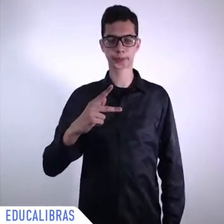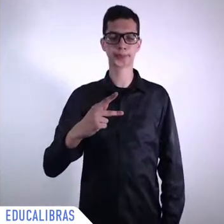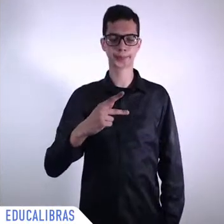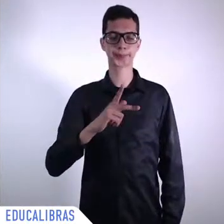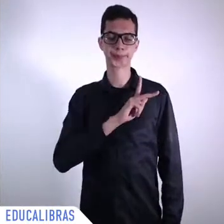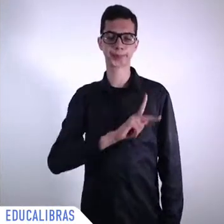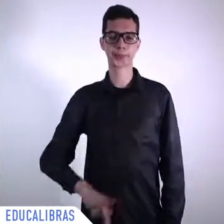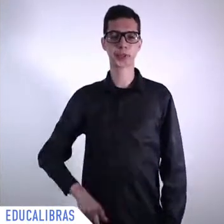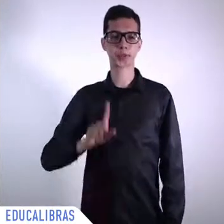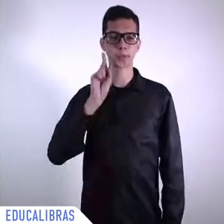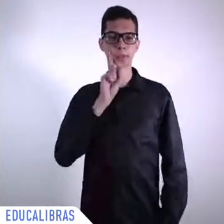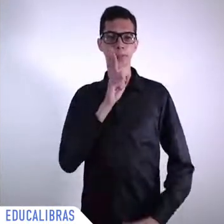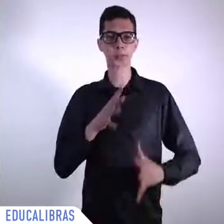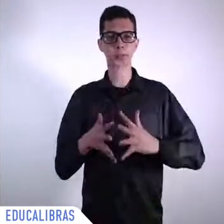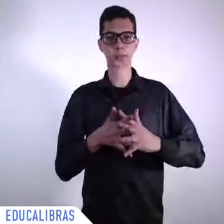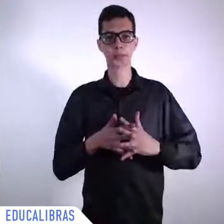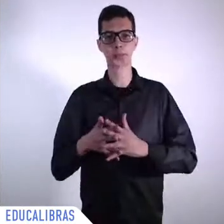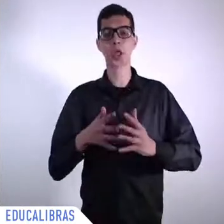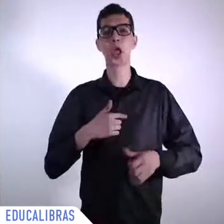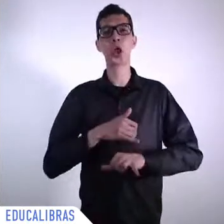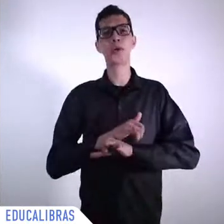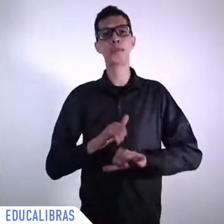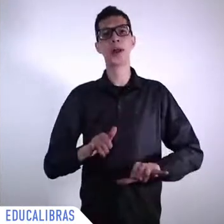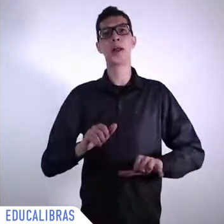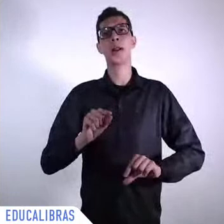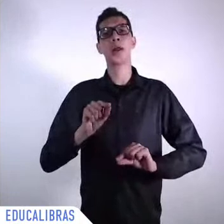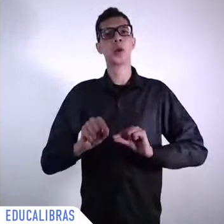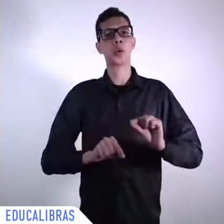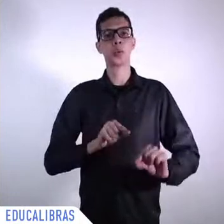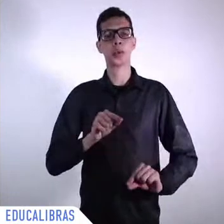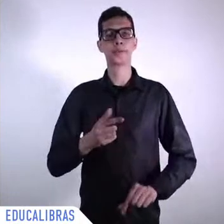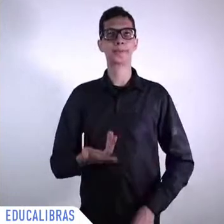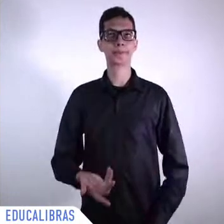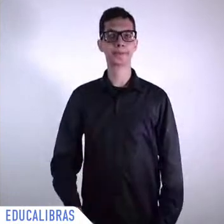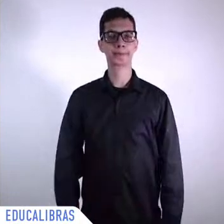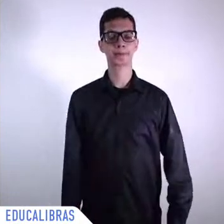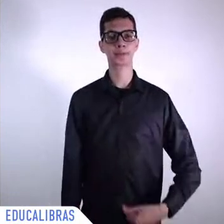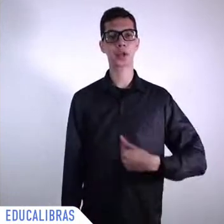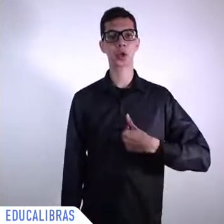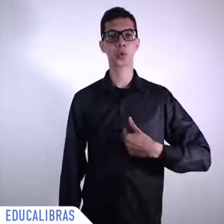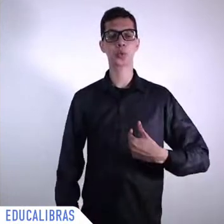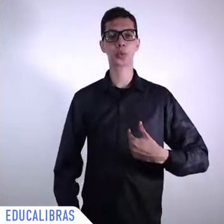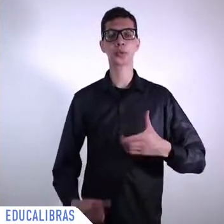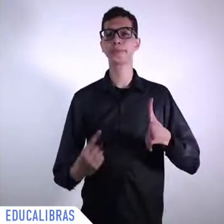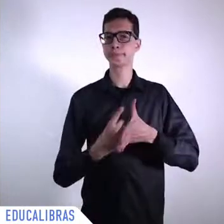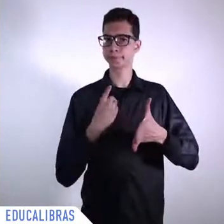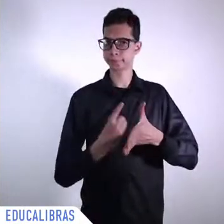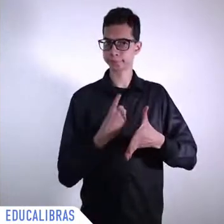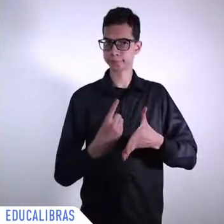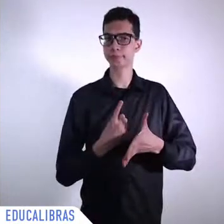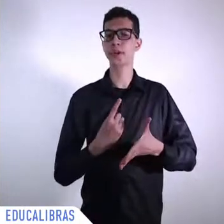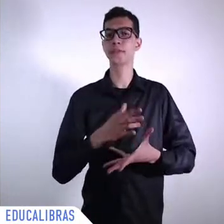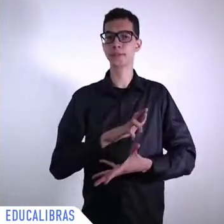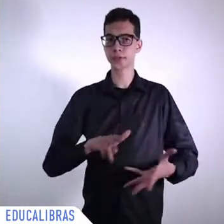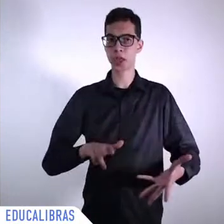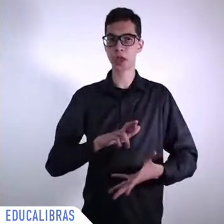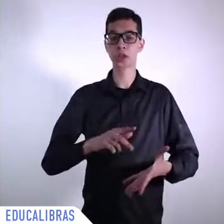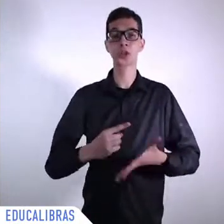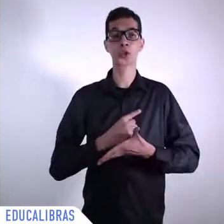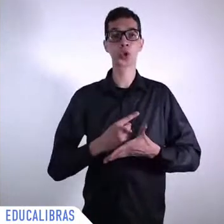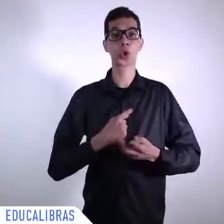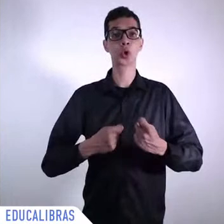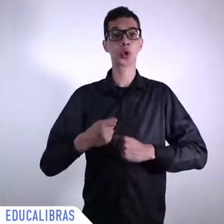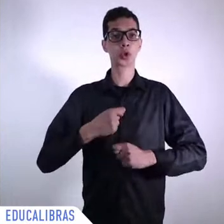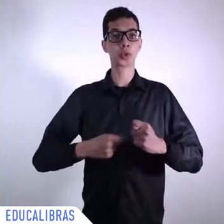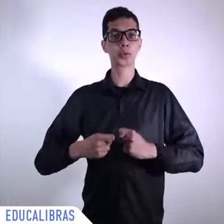commercial and economic questions basically and I said well all these things that may be true but the worst thing about Trump is the bad